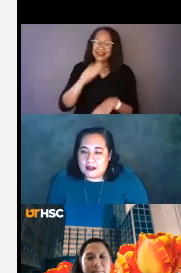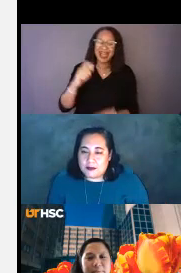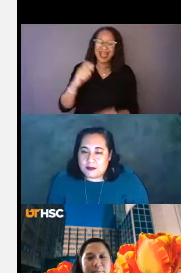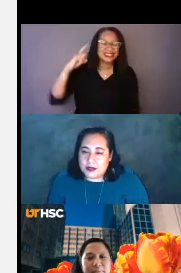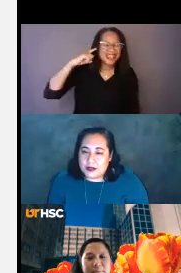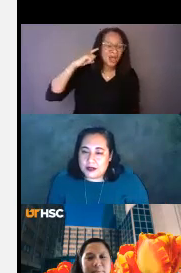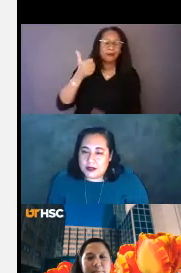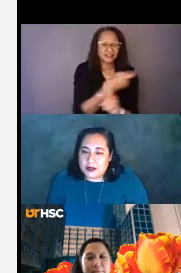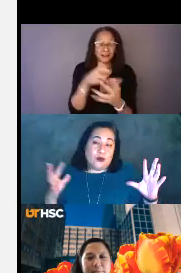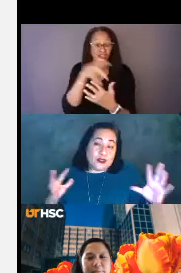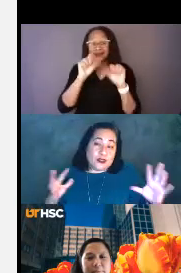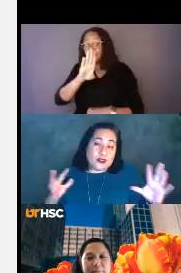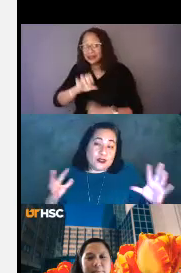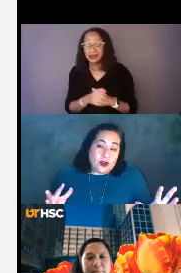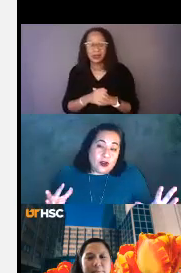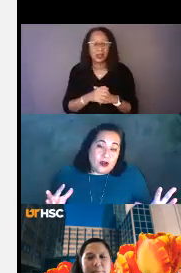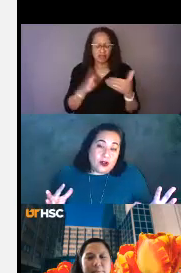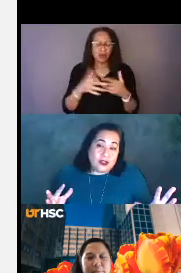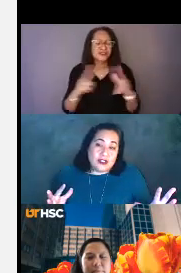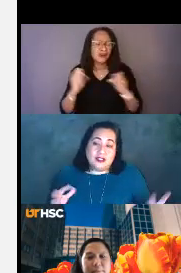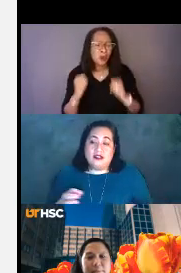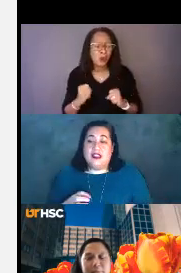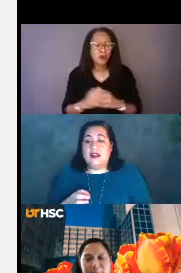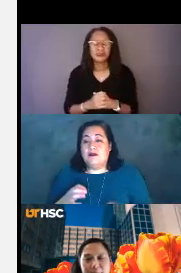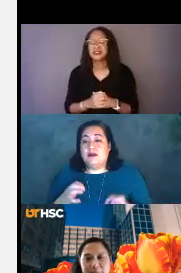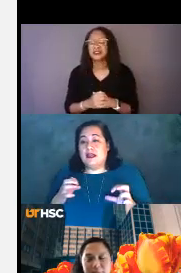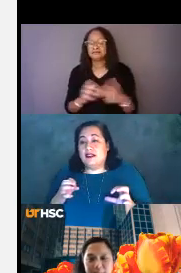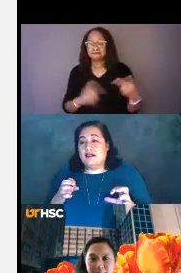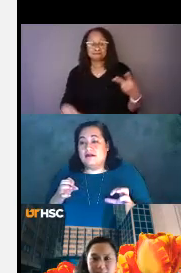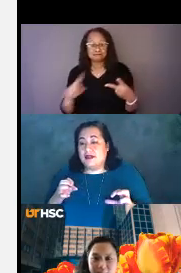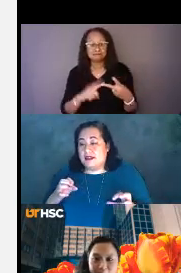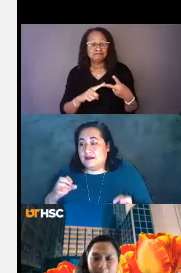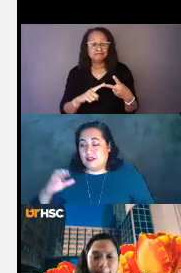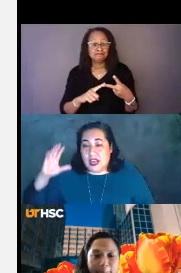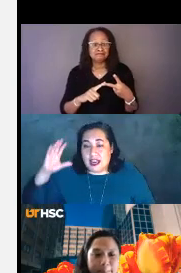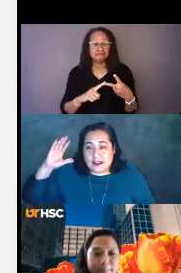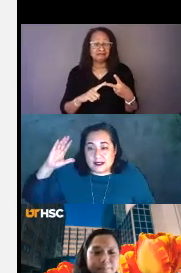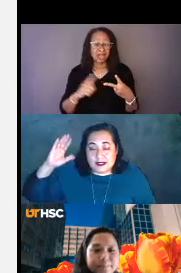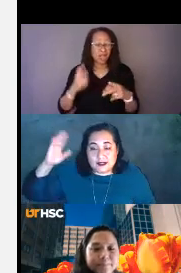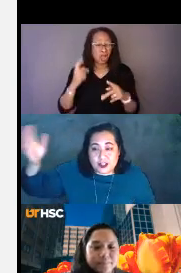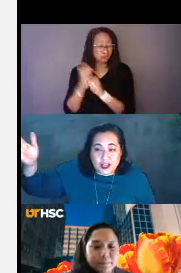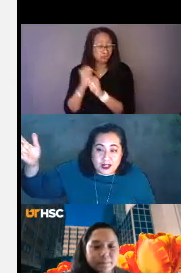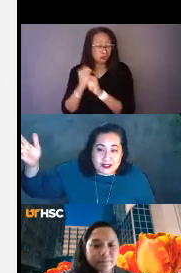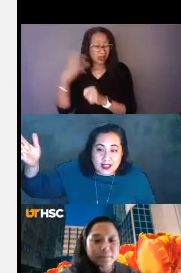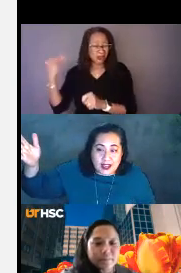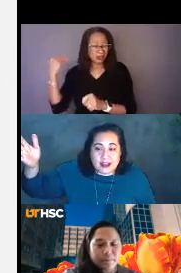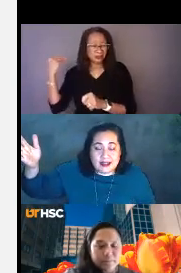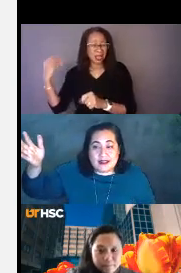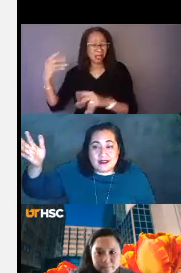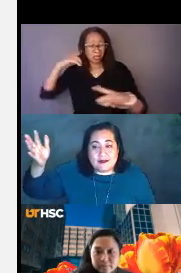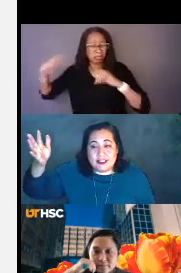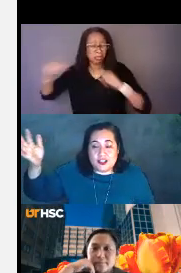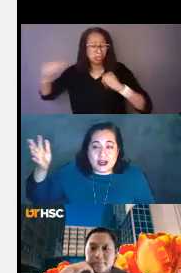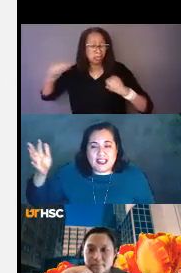interaction. So it could be the room is really cold. It could be a giant delivery truck outside